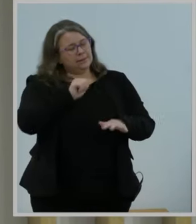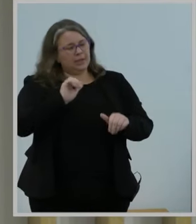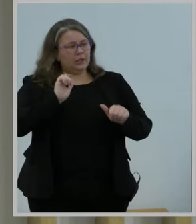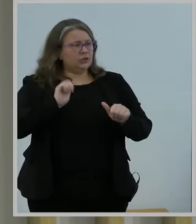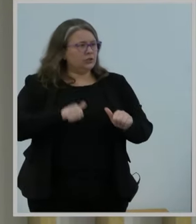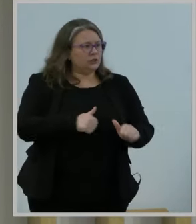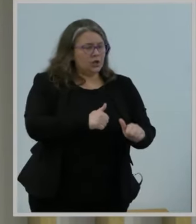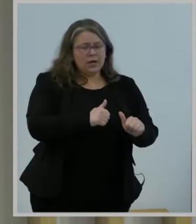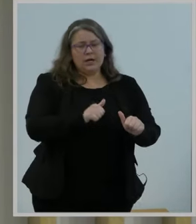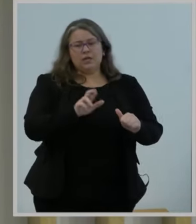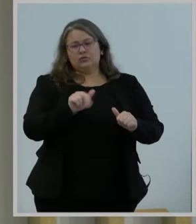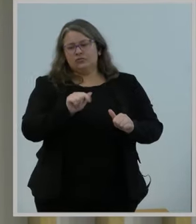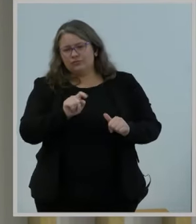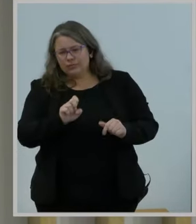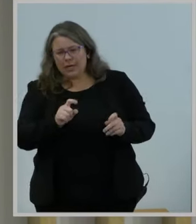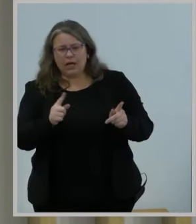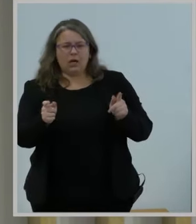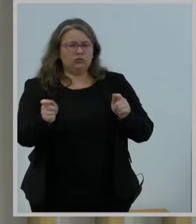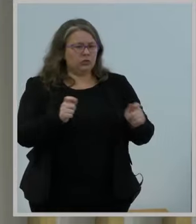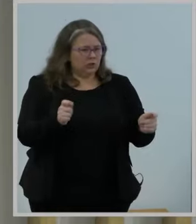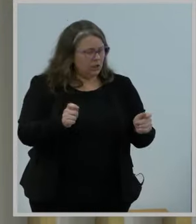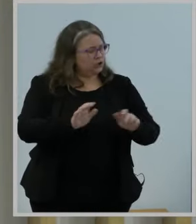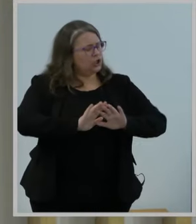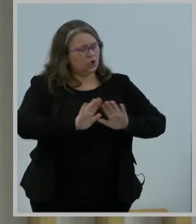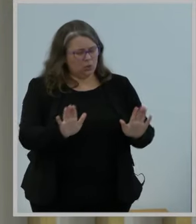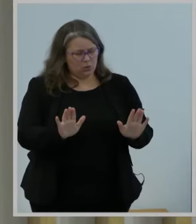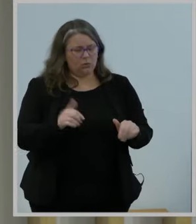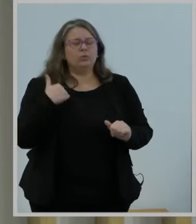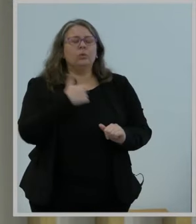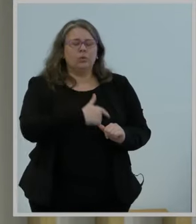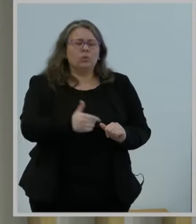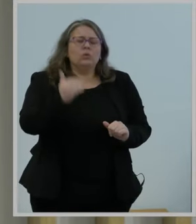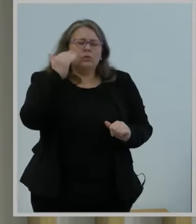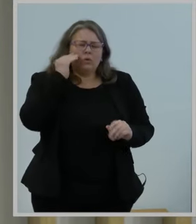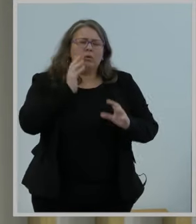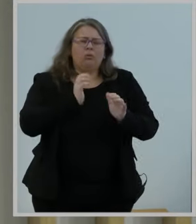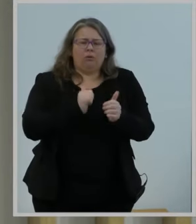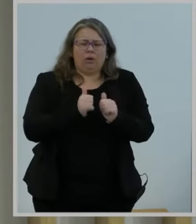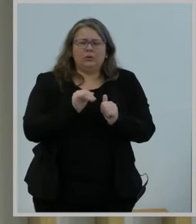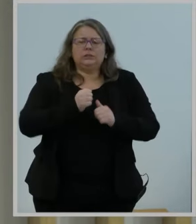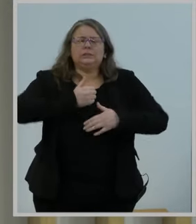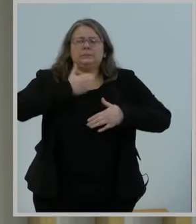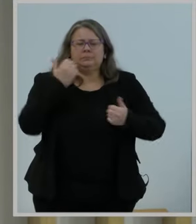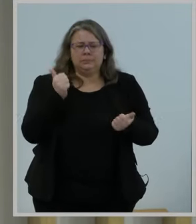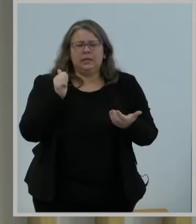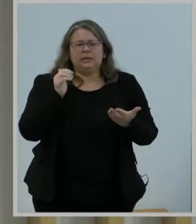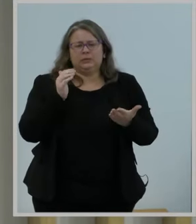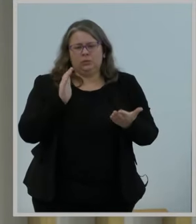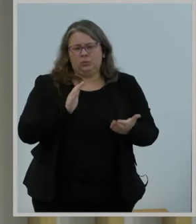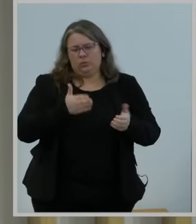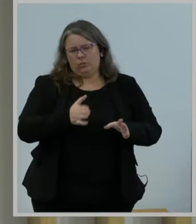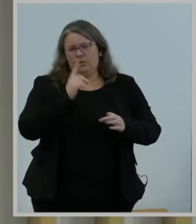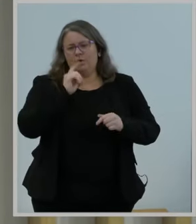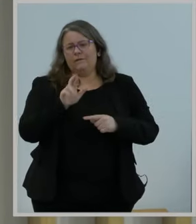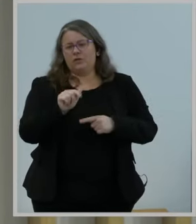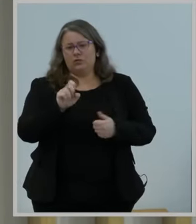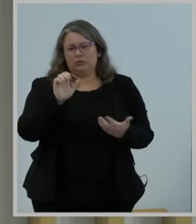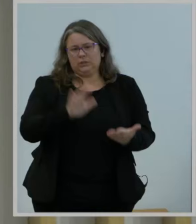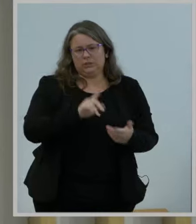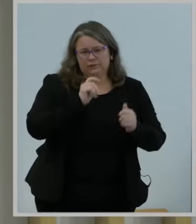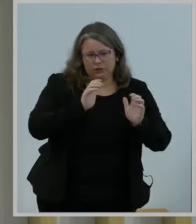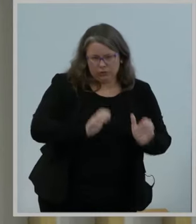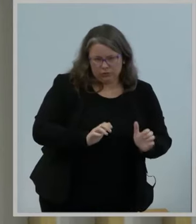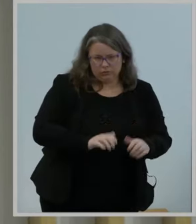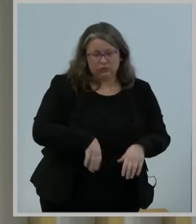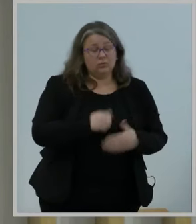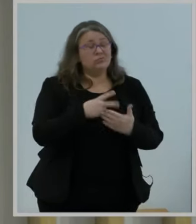We know competition is the best way to bring down rates for consumers, and approaches like the Affordable Connectivity Program are the best